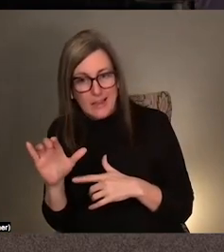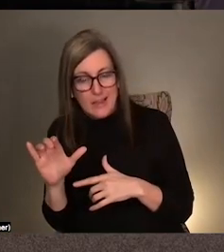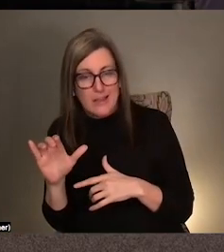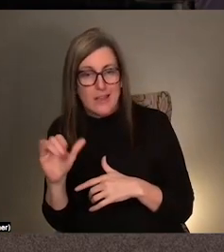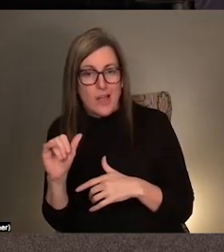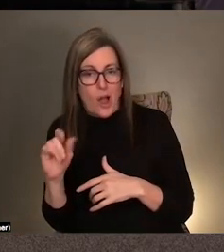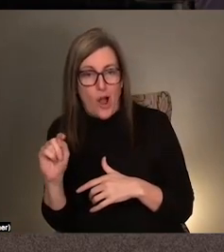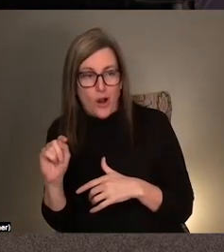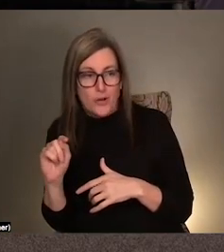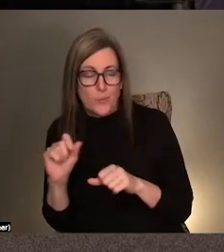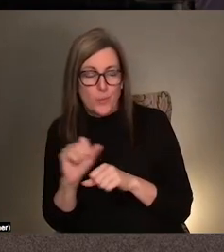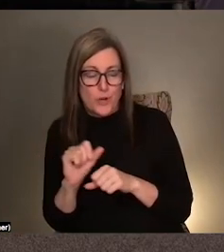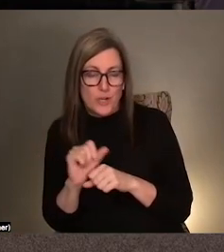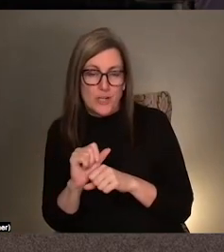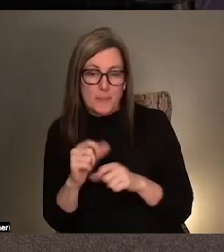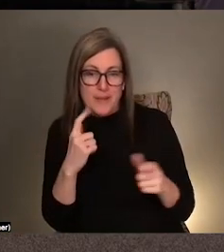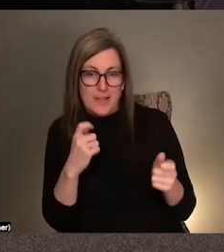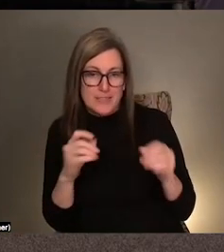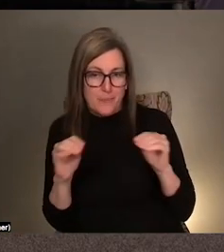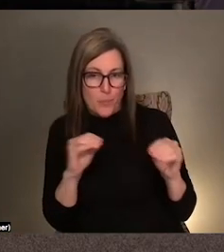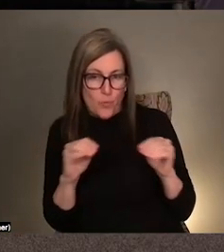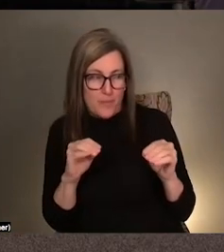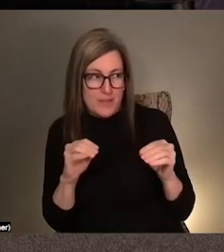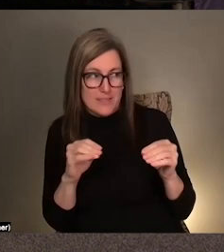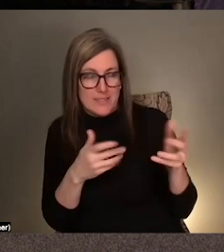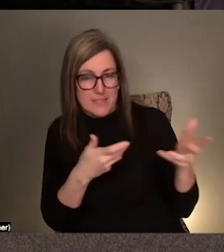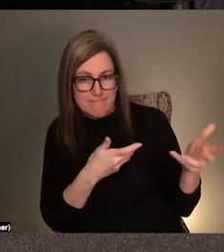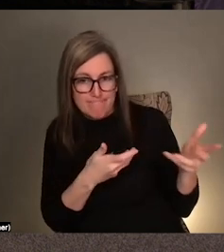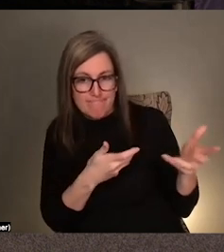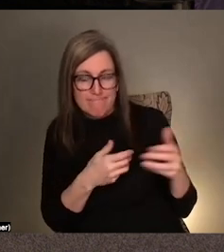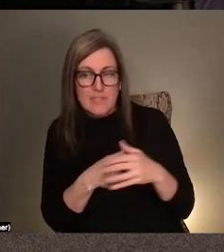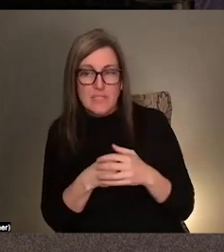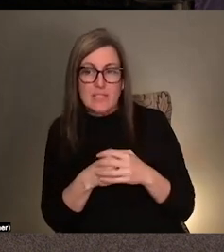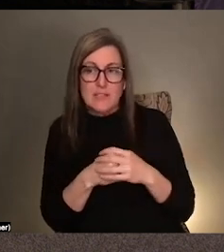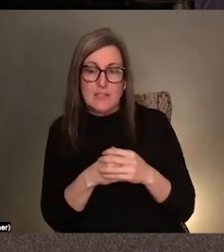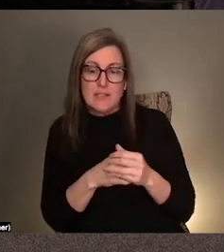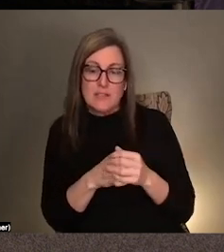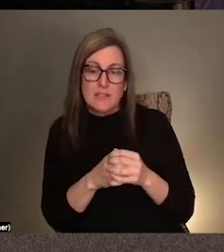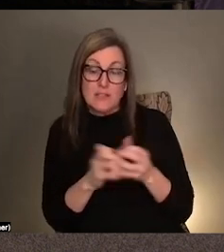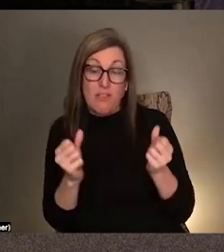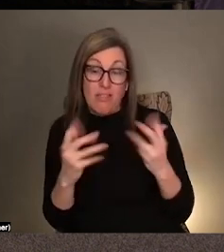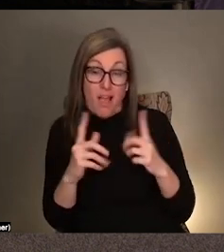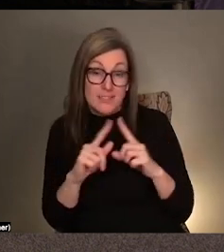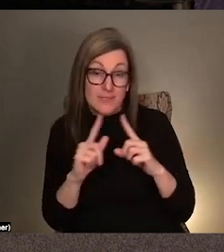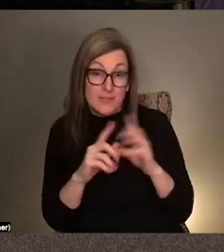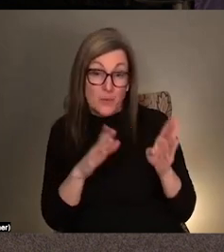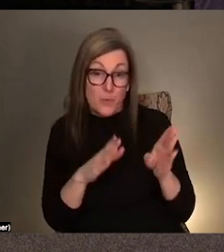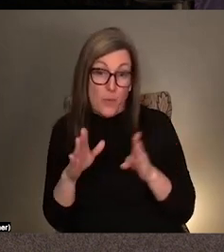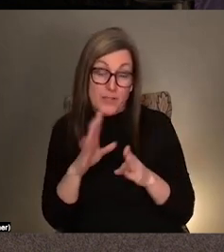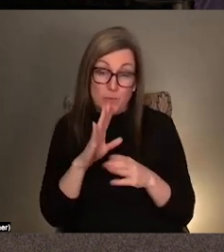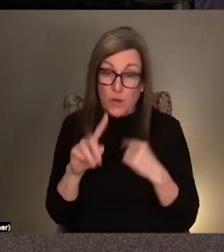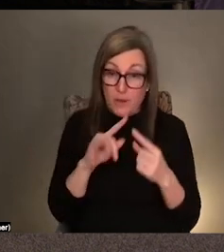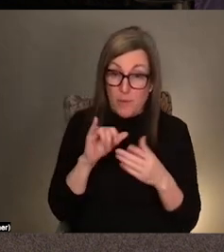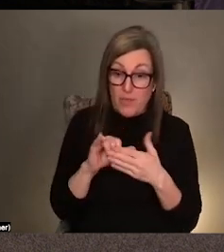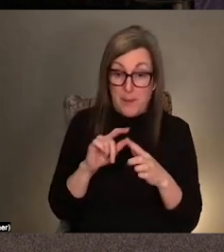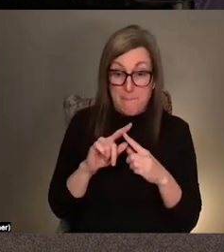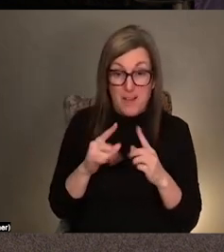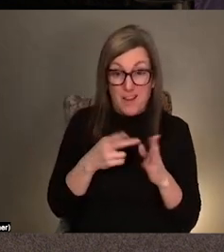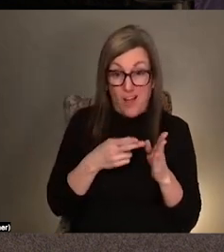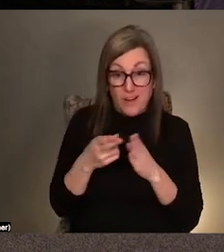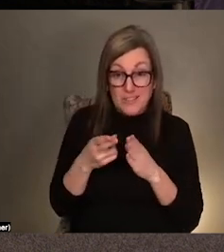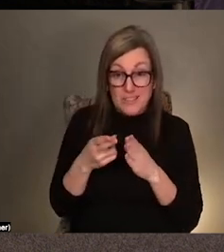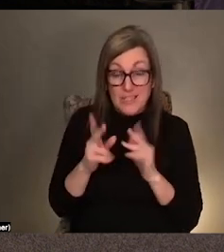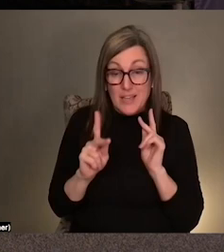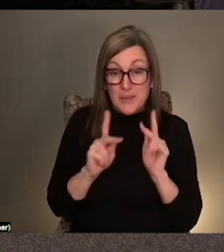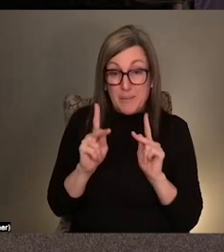television functions as like movement in some ways. And like there are lots of ways to talk about it. But honestly, the people who I